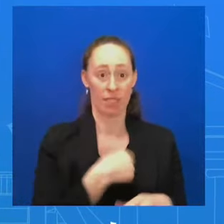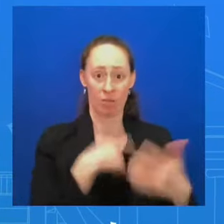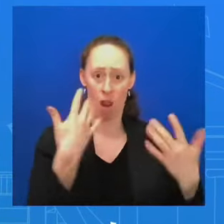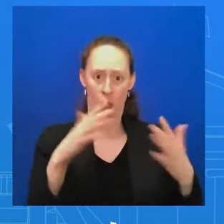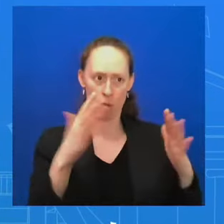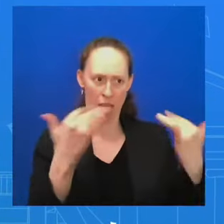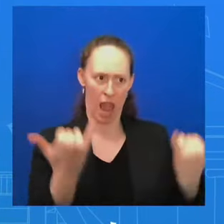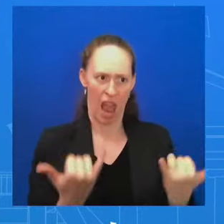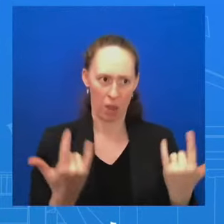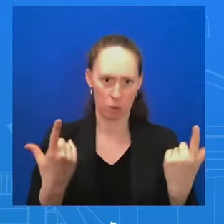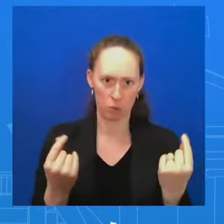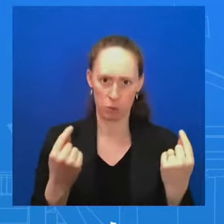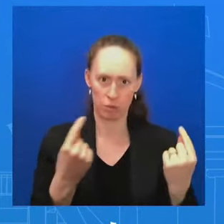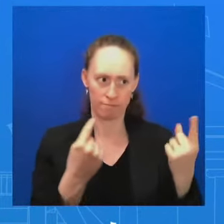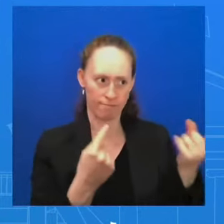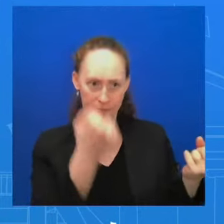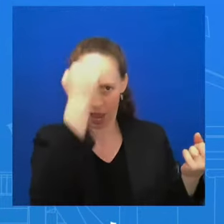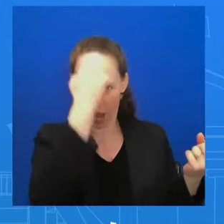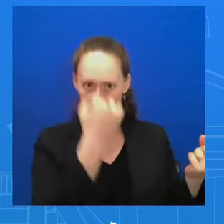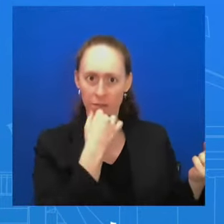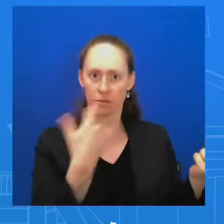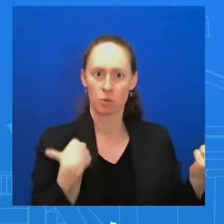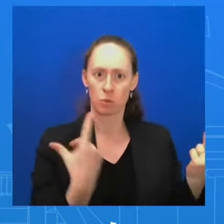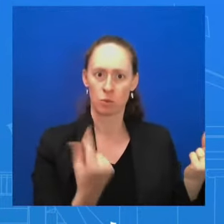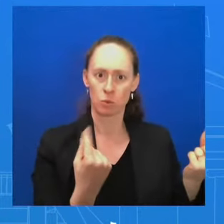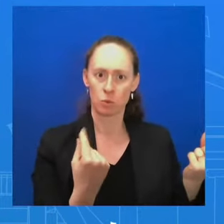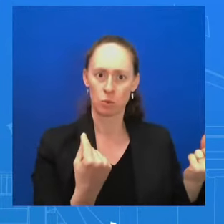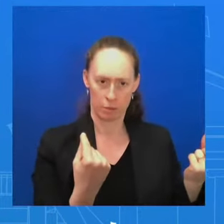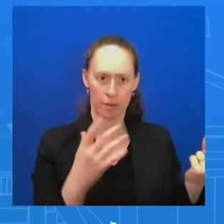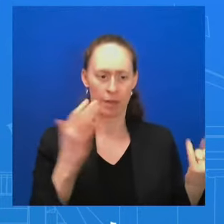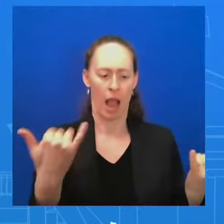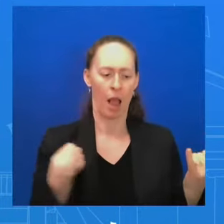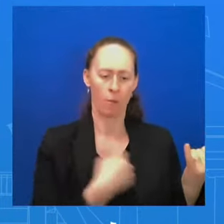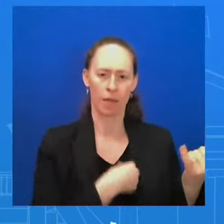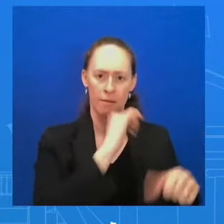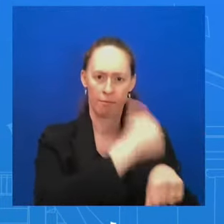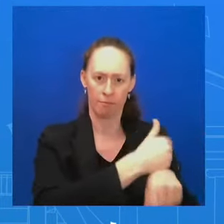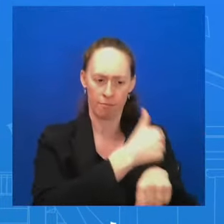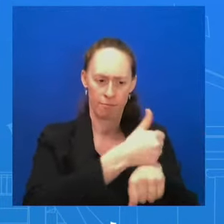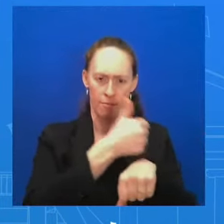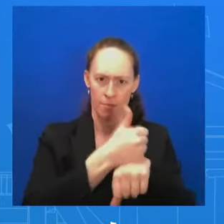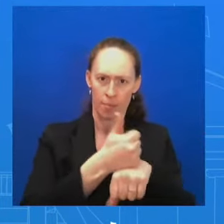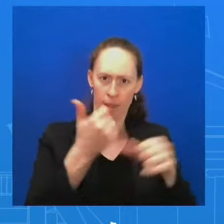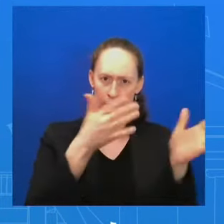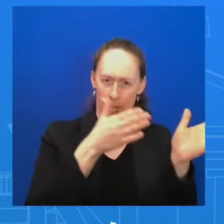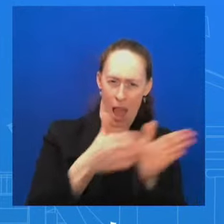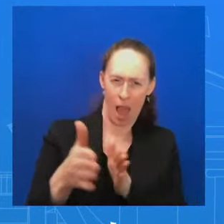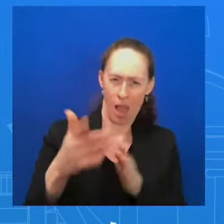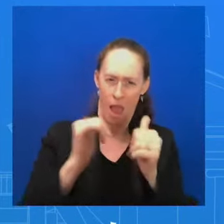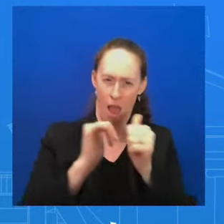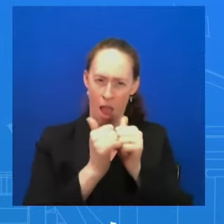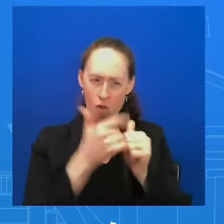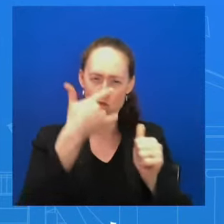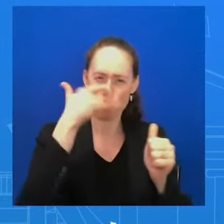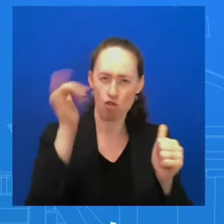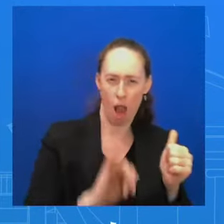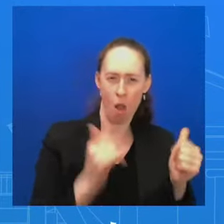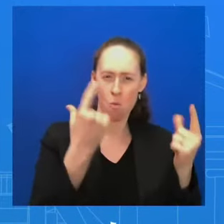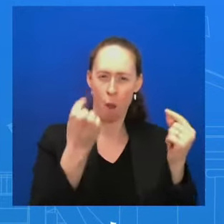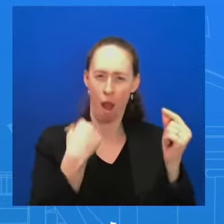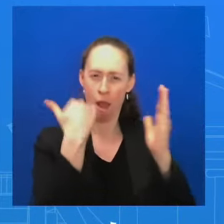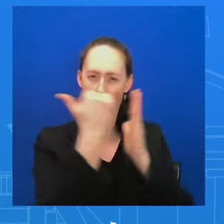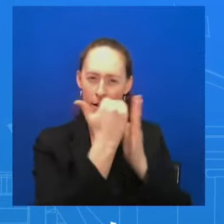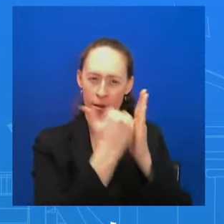that. And it's the how that the President was focused on today and the way these operations are being prosecuted and the